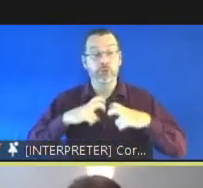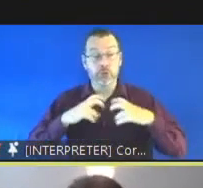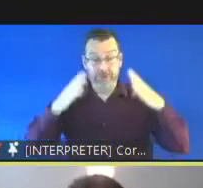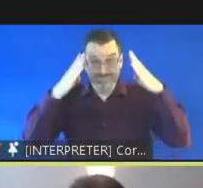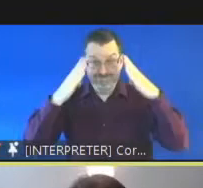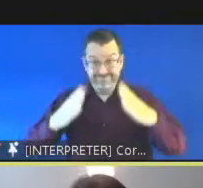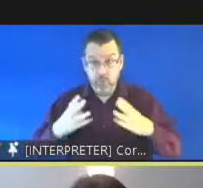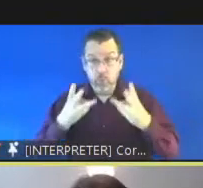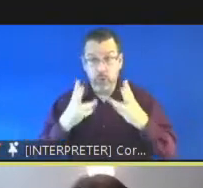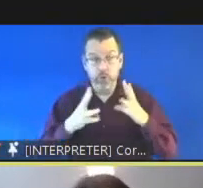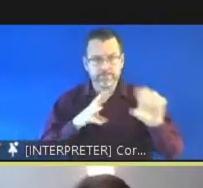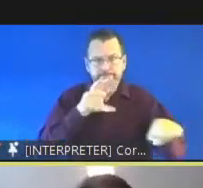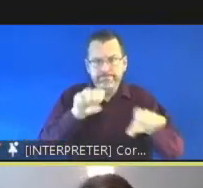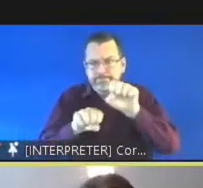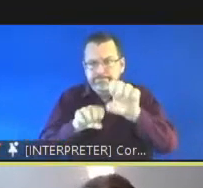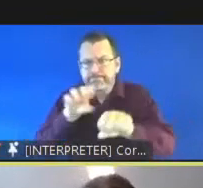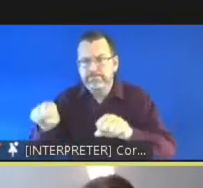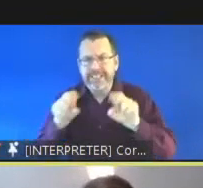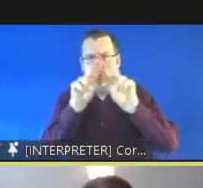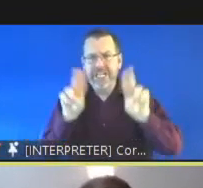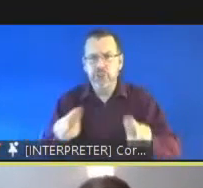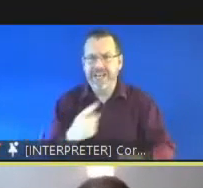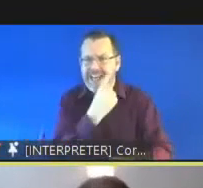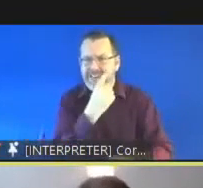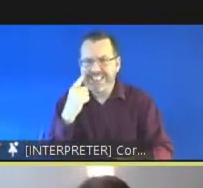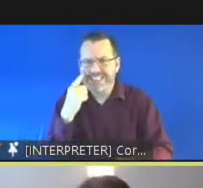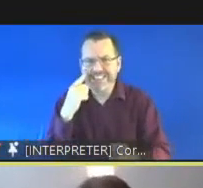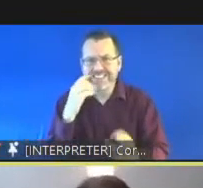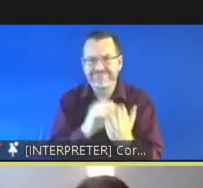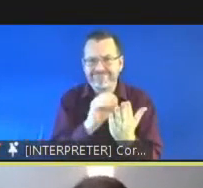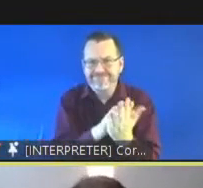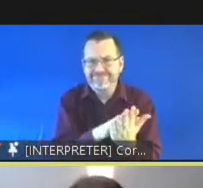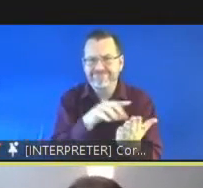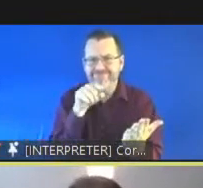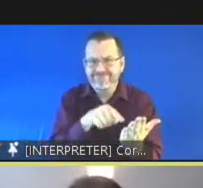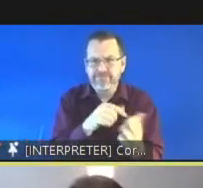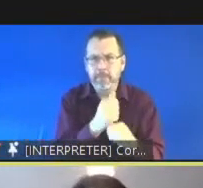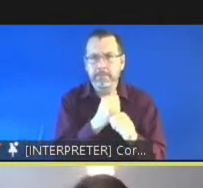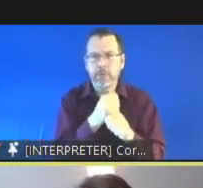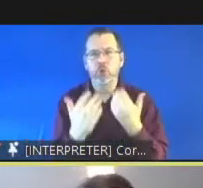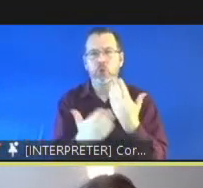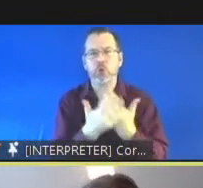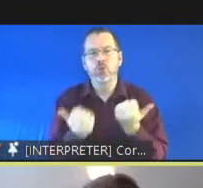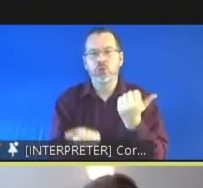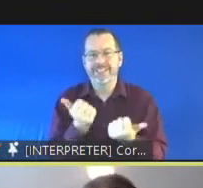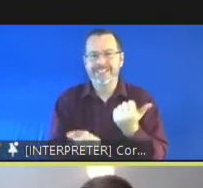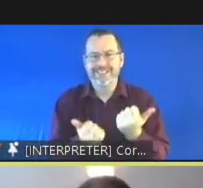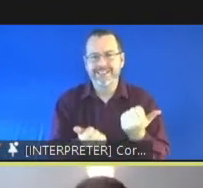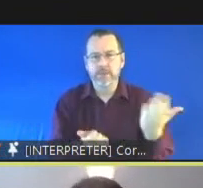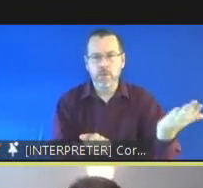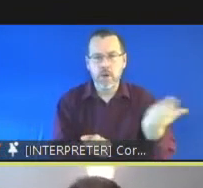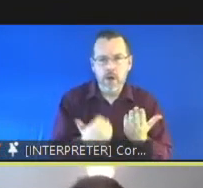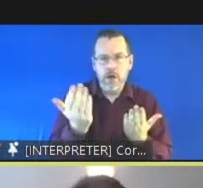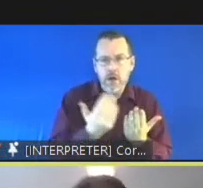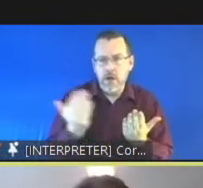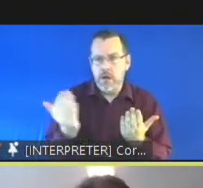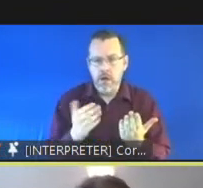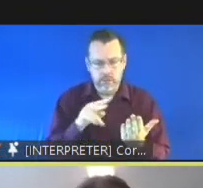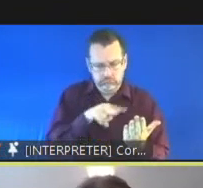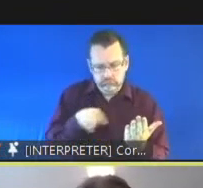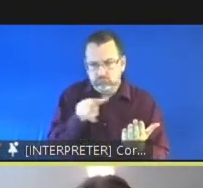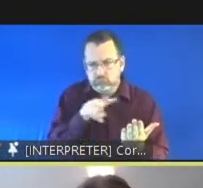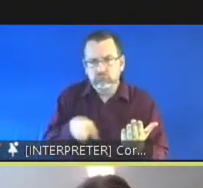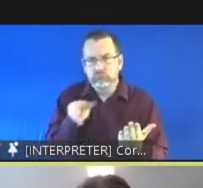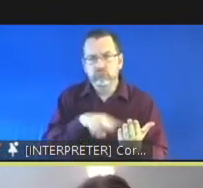international evidence uh on youth justice for ireland's uh learning in the context of youth